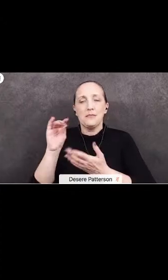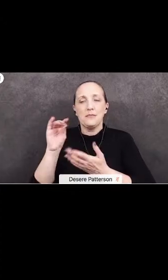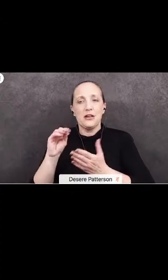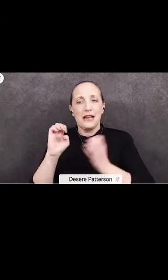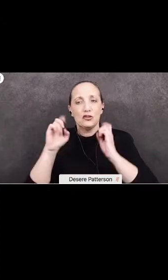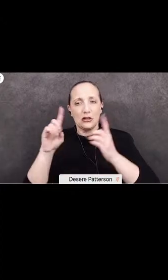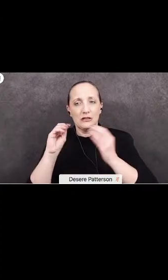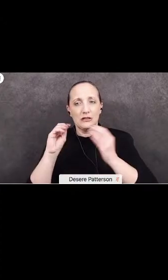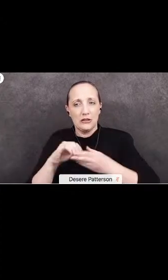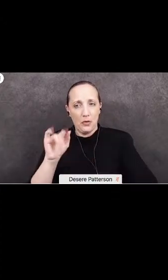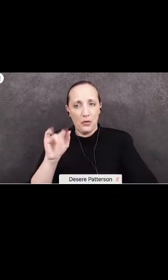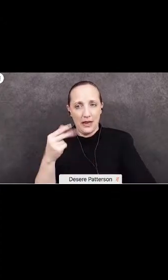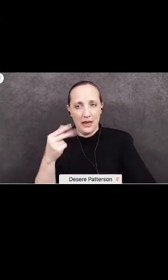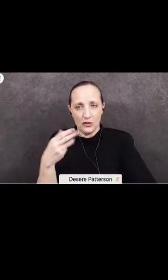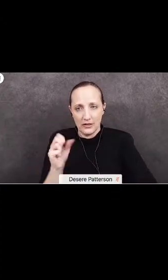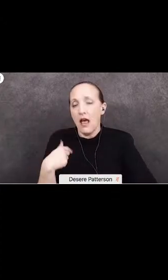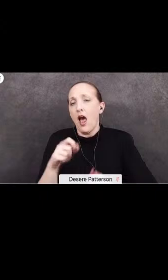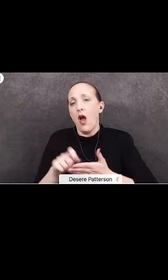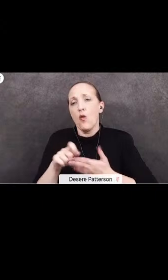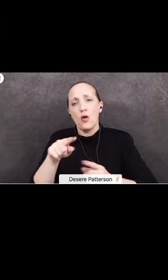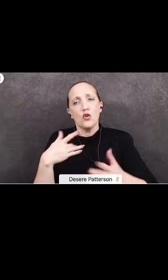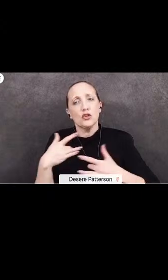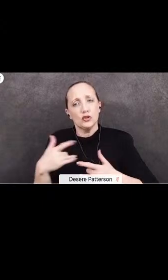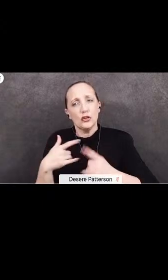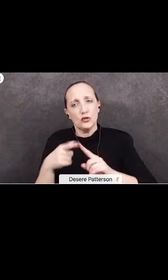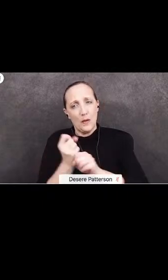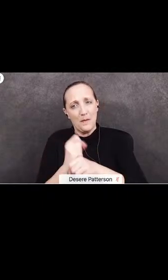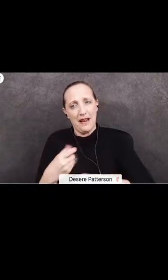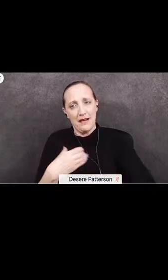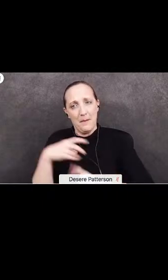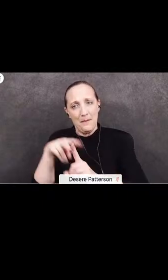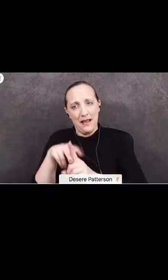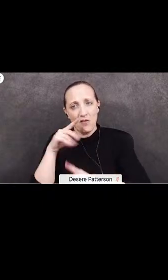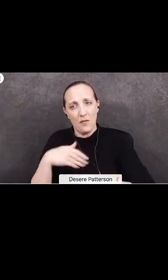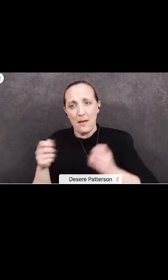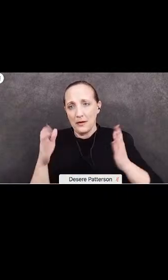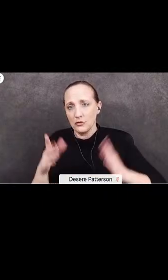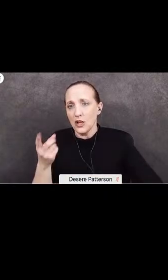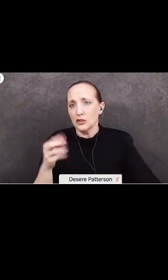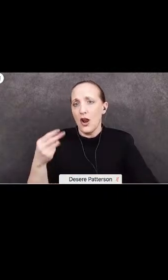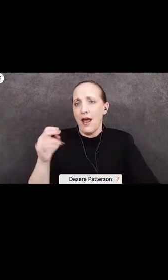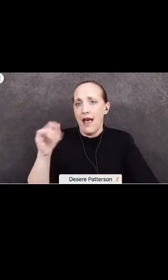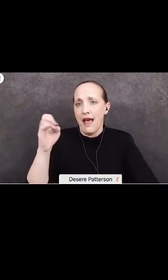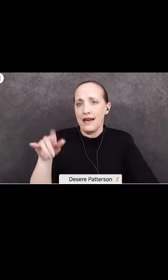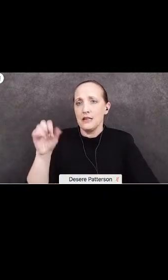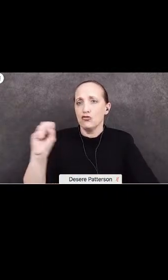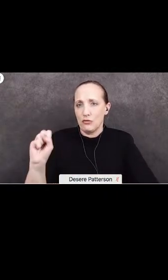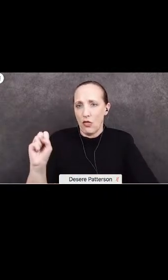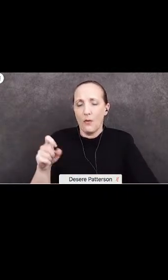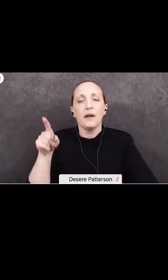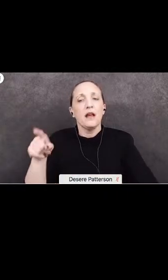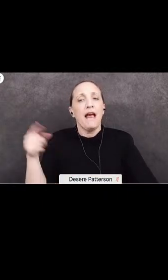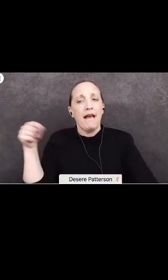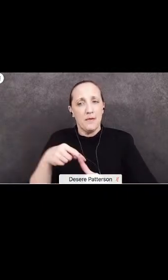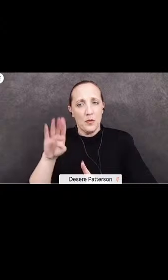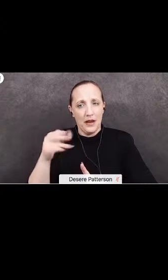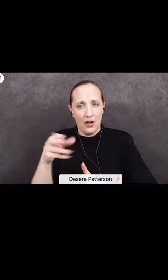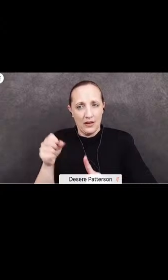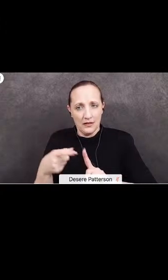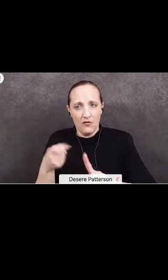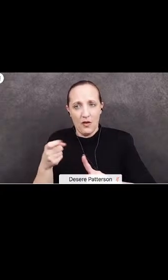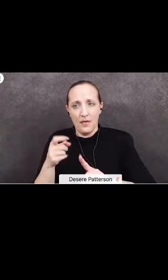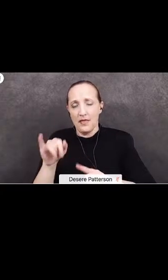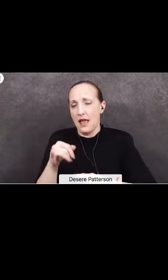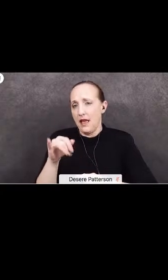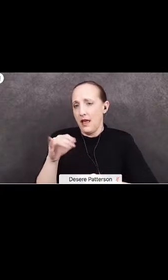Bloomington High School. I write to you out of concern and to make an appeal for my administrator, Dr. Heidi Stregorda. I came to VHS from Ruth O'Harris